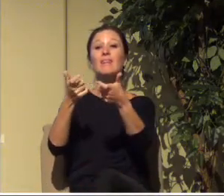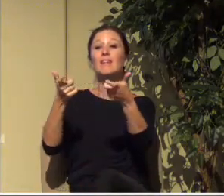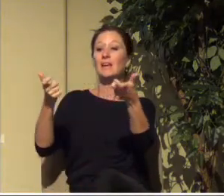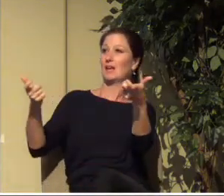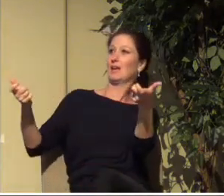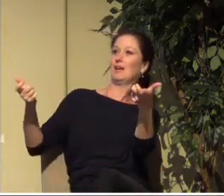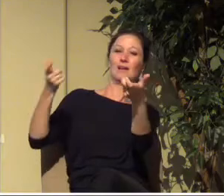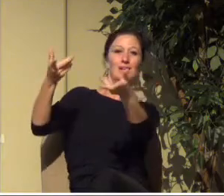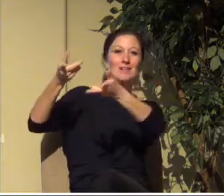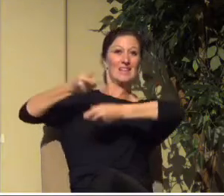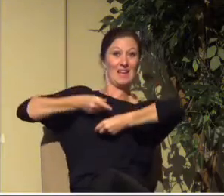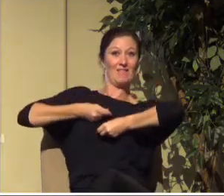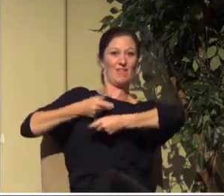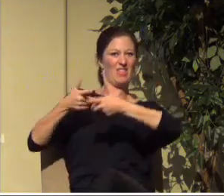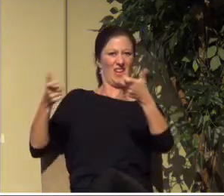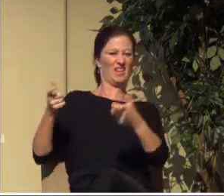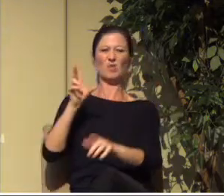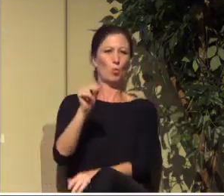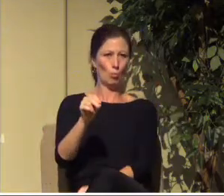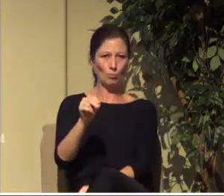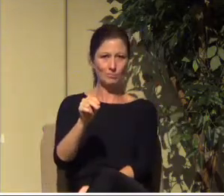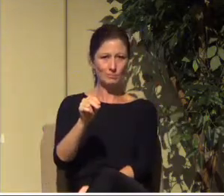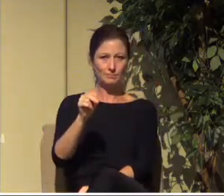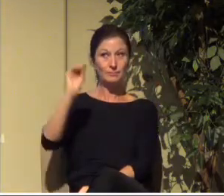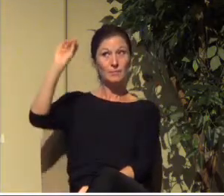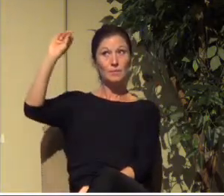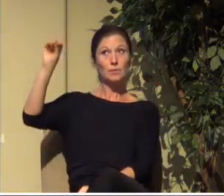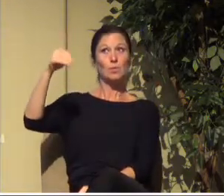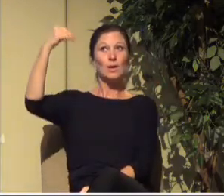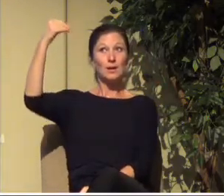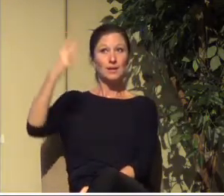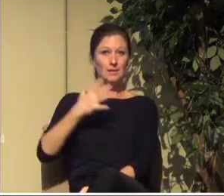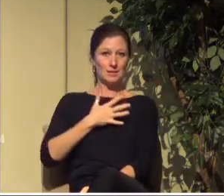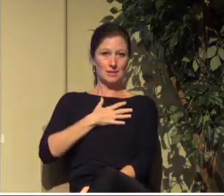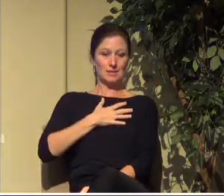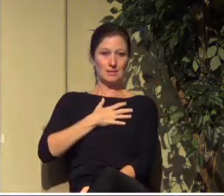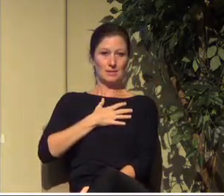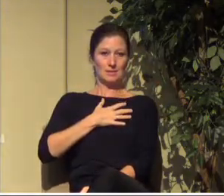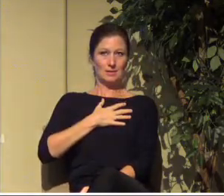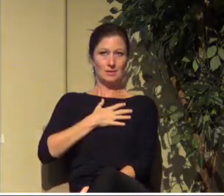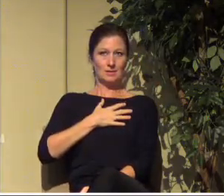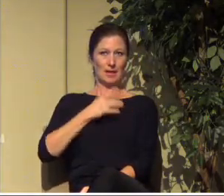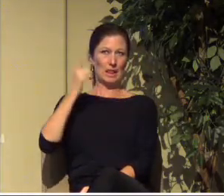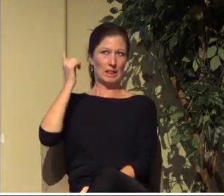us but rather this. Think of grace as God giving us himself.